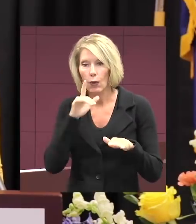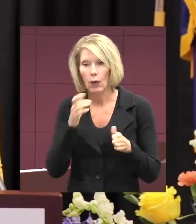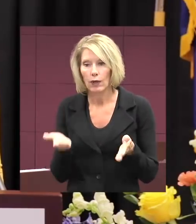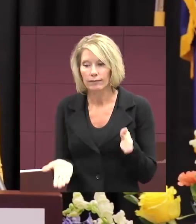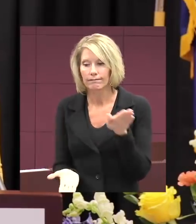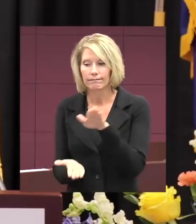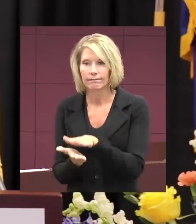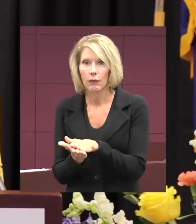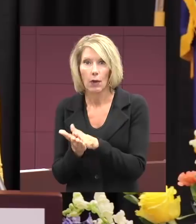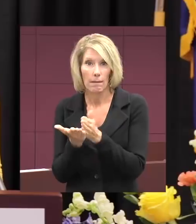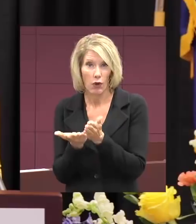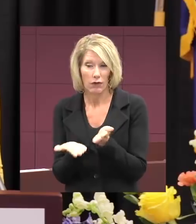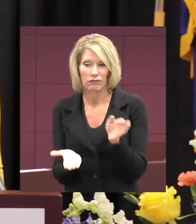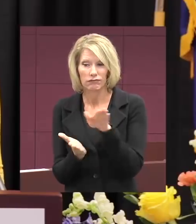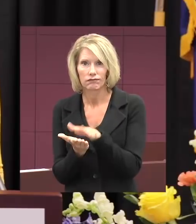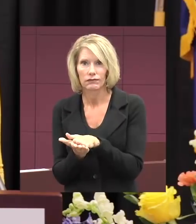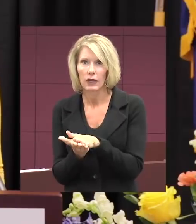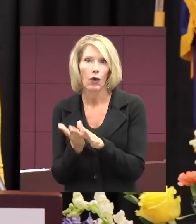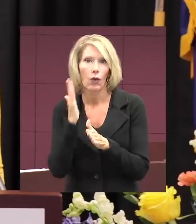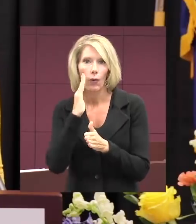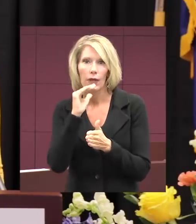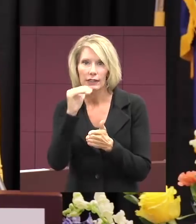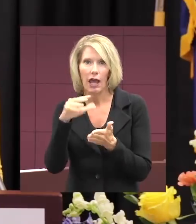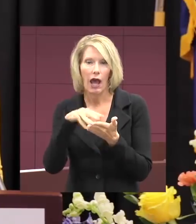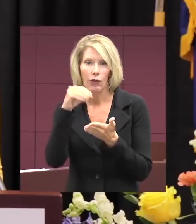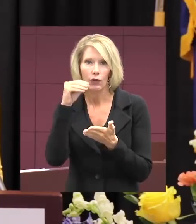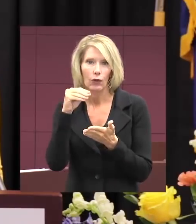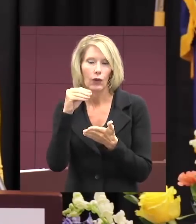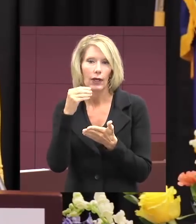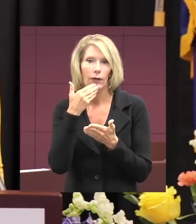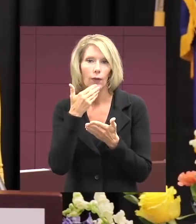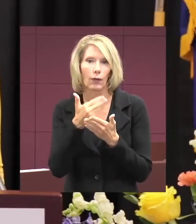book too soon won't learn any lessons well.